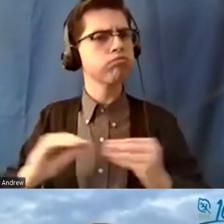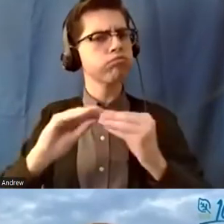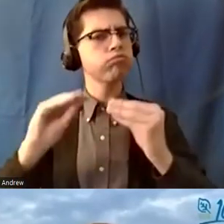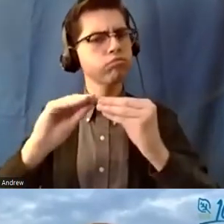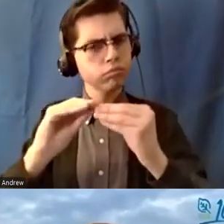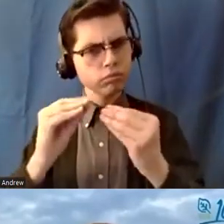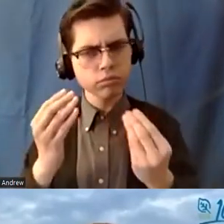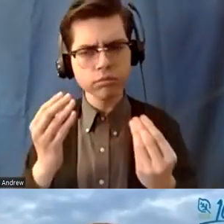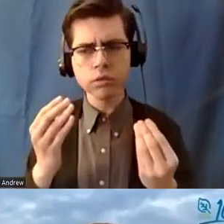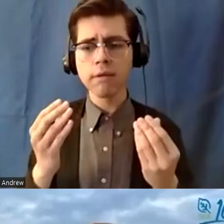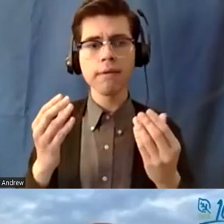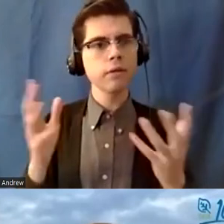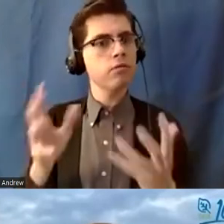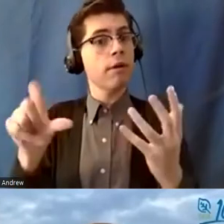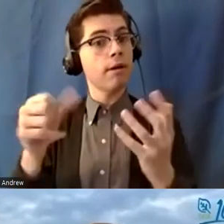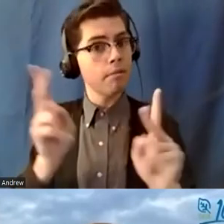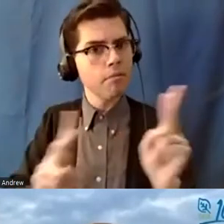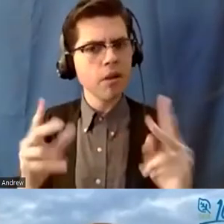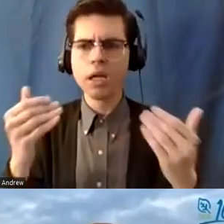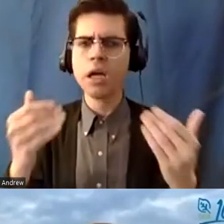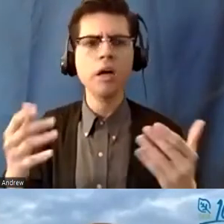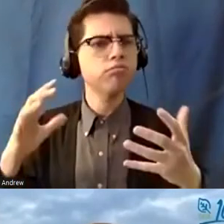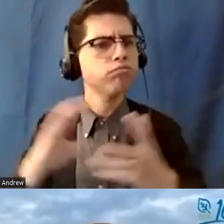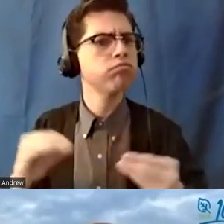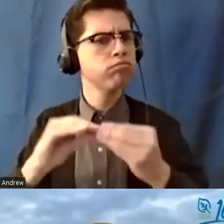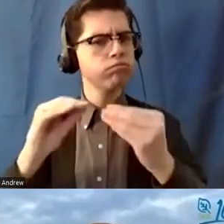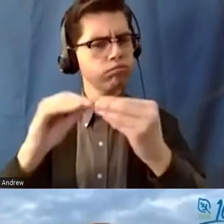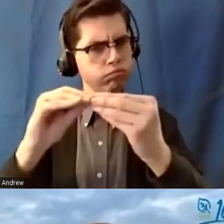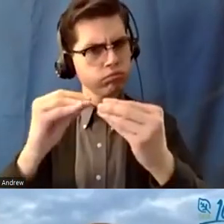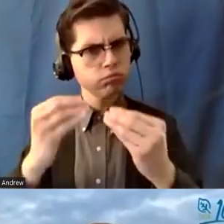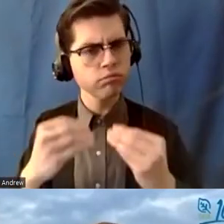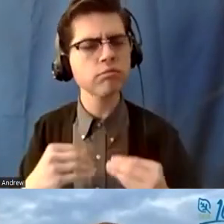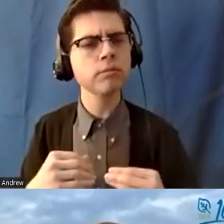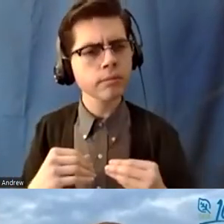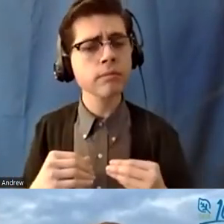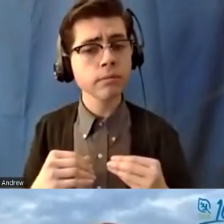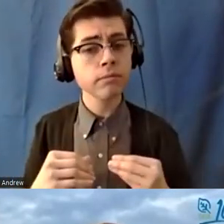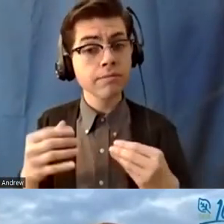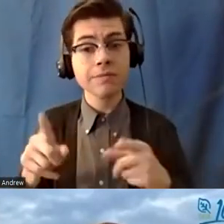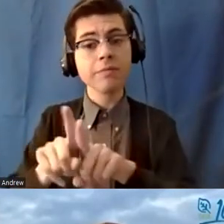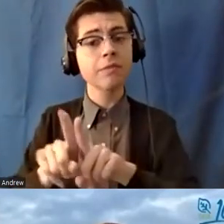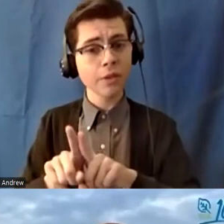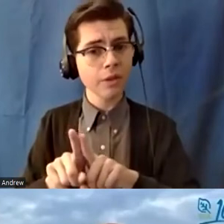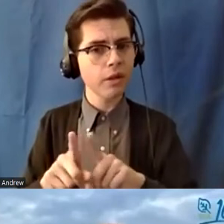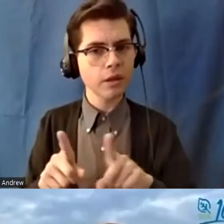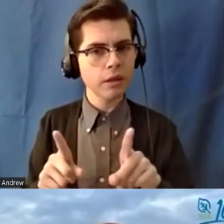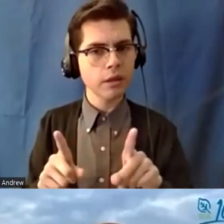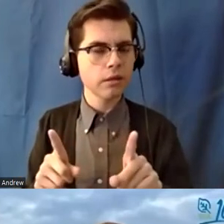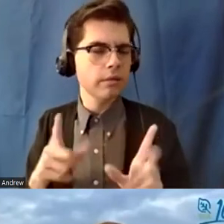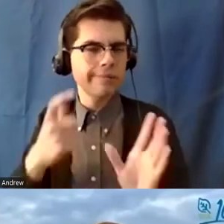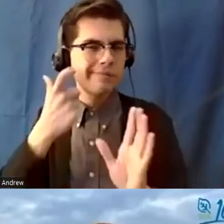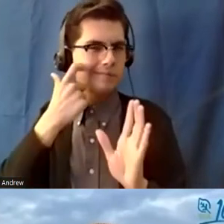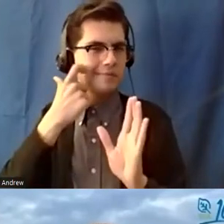speaking up more um um i also just like from my most recent